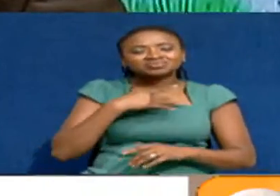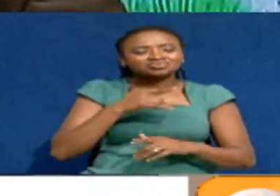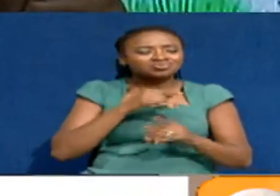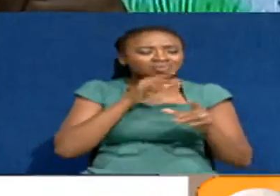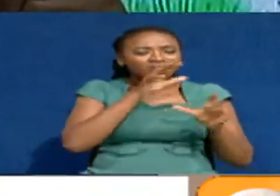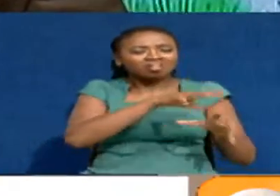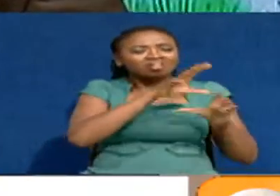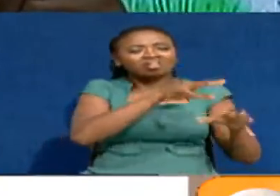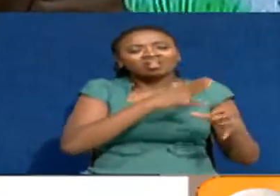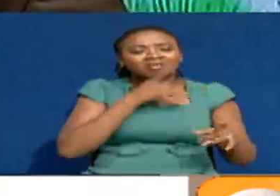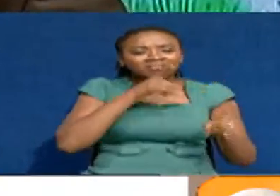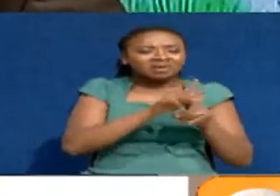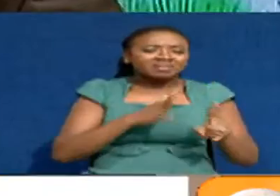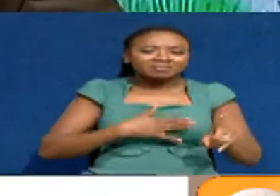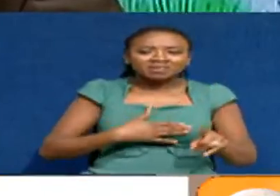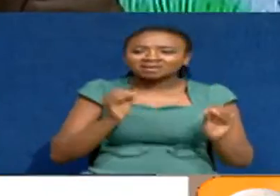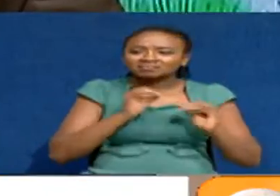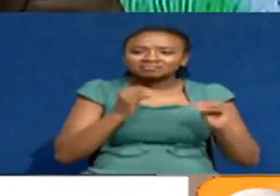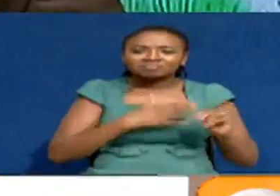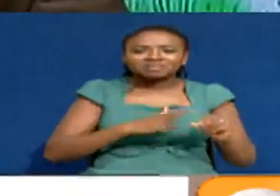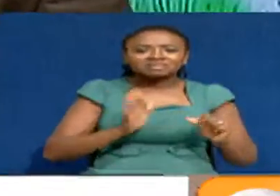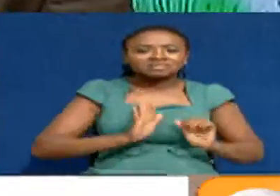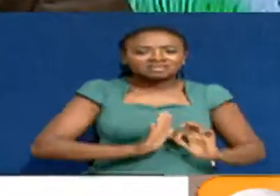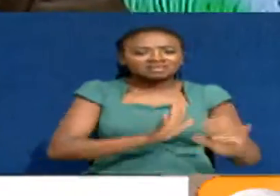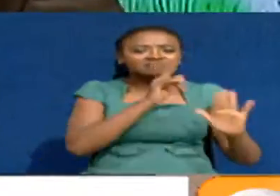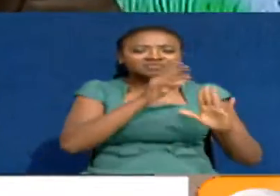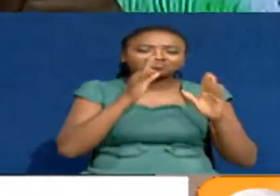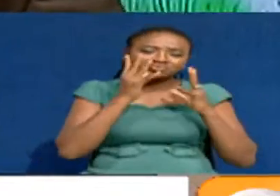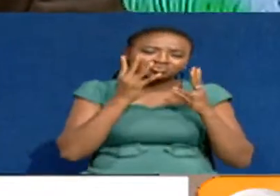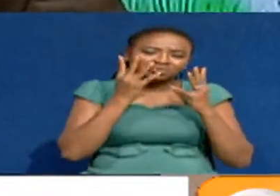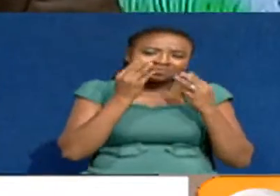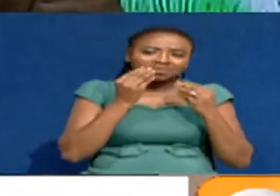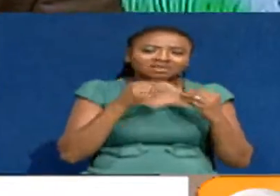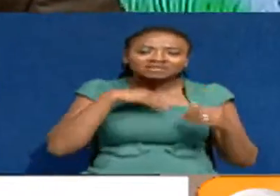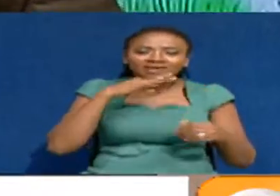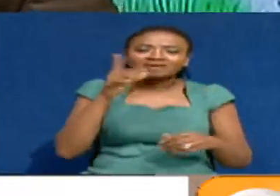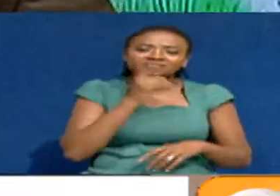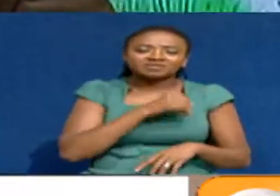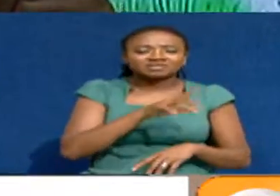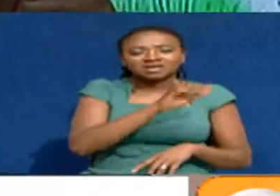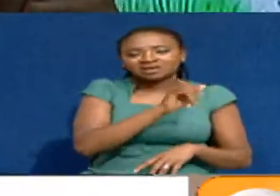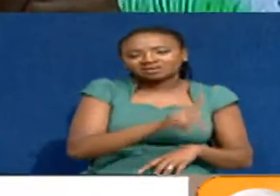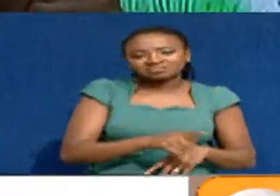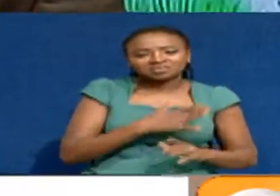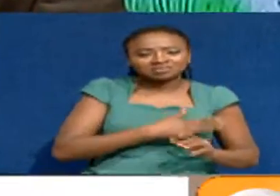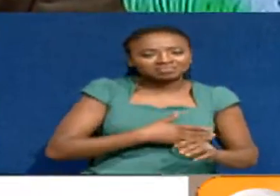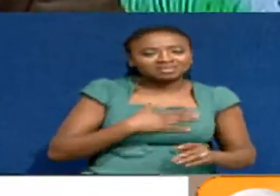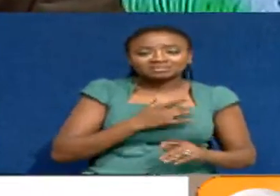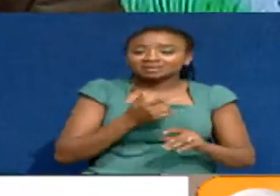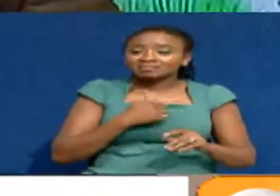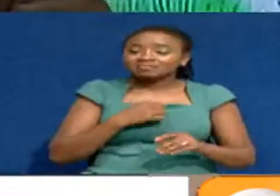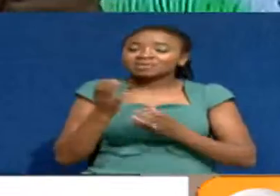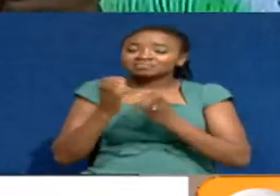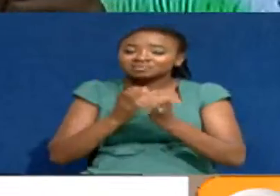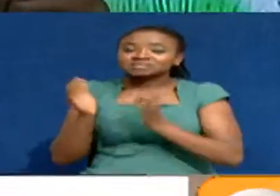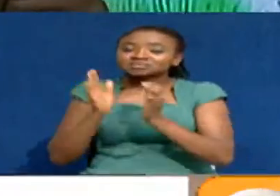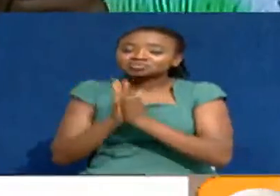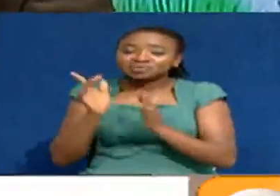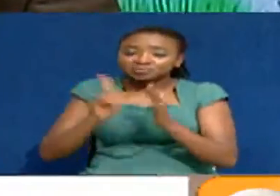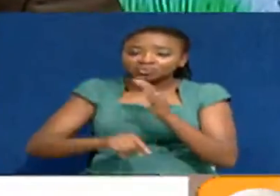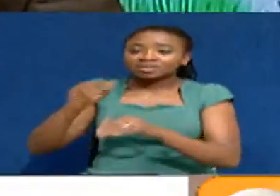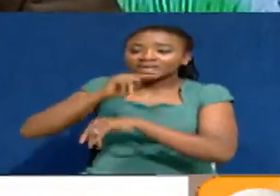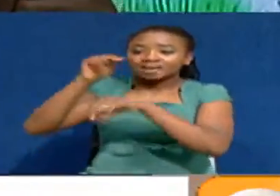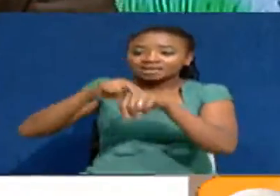he's resting. Let him rest in peace. I didn't do business with Nyeri County. I had no business. I've done business with the national government